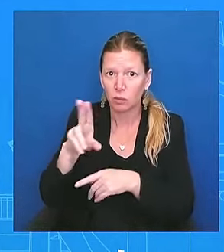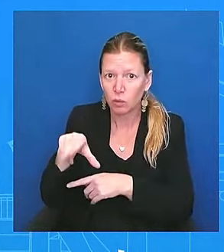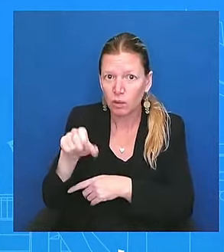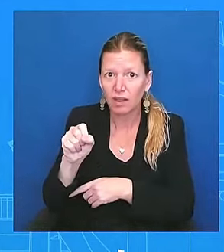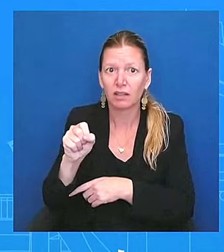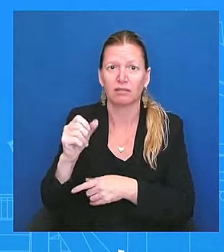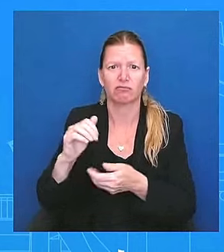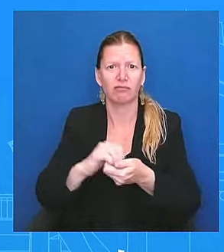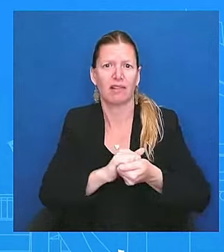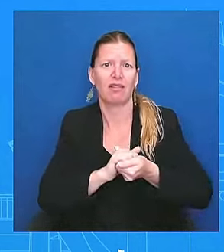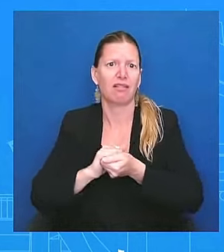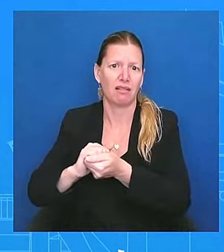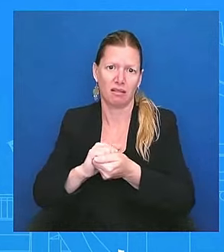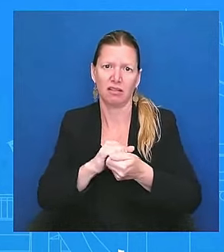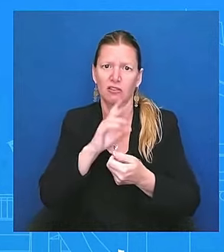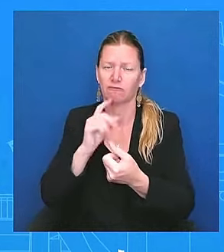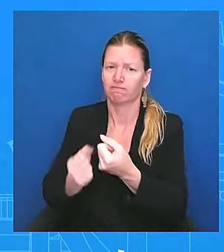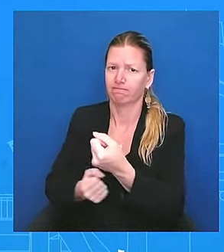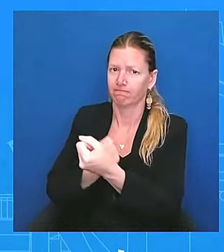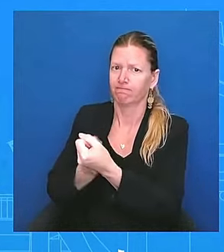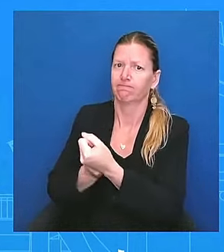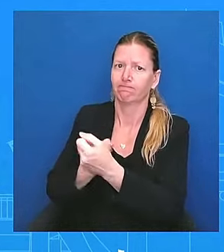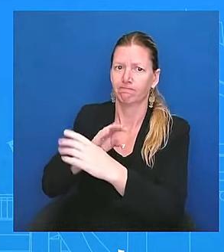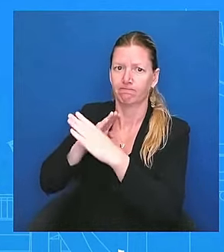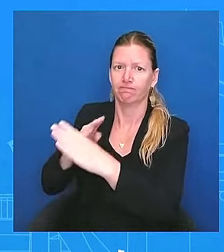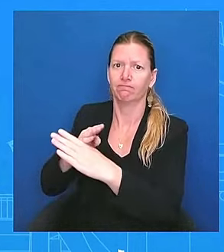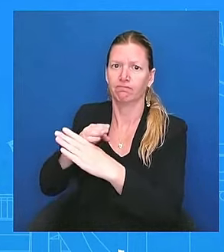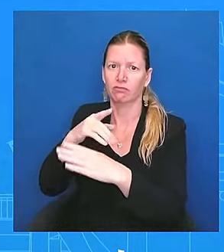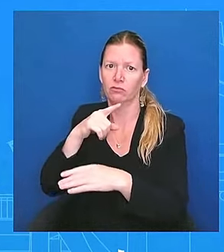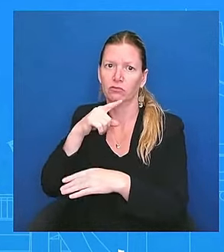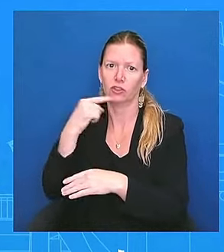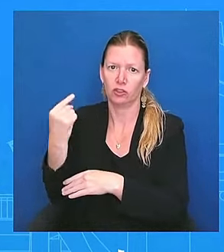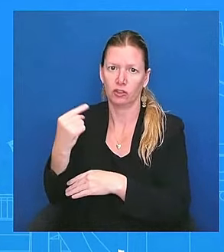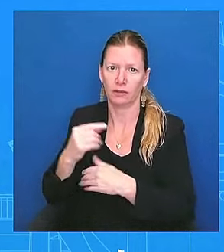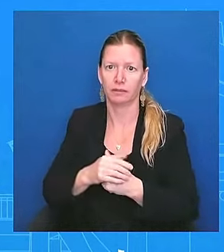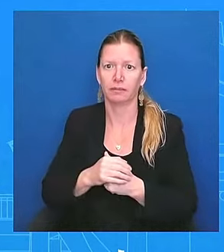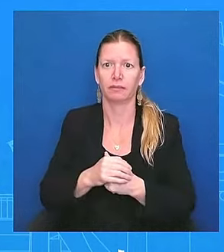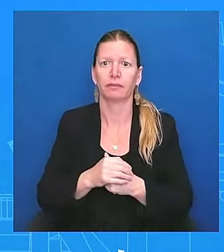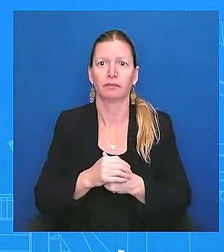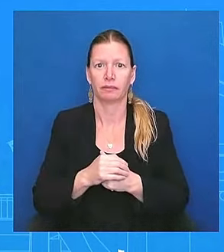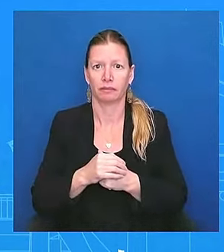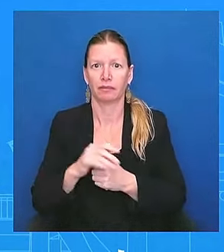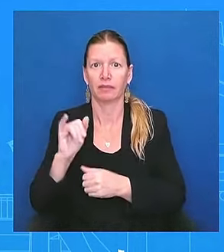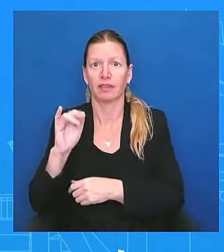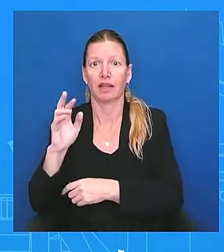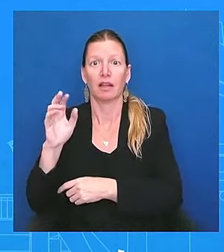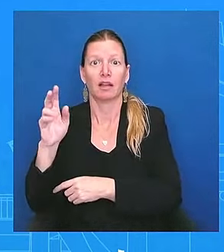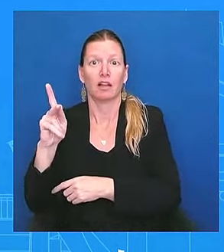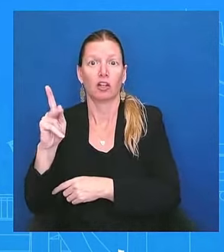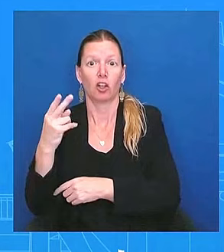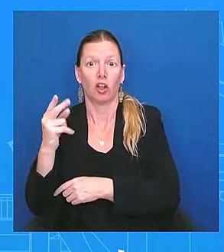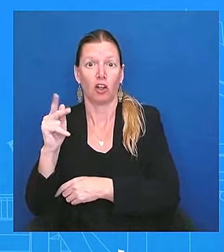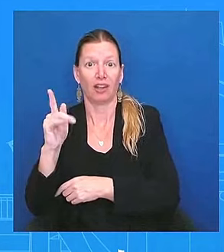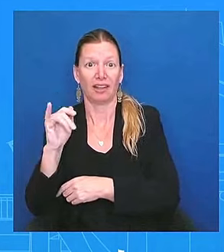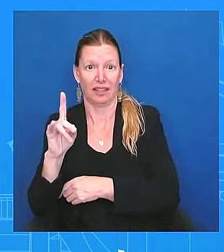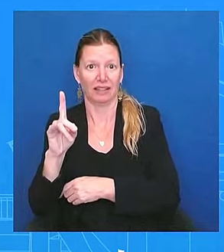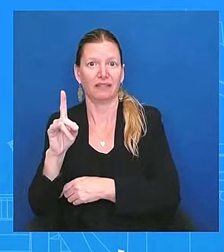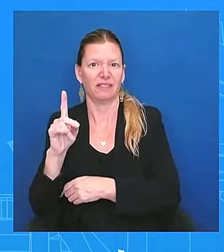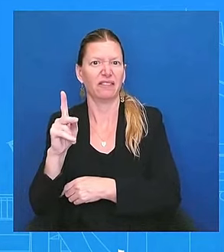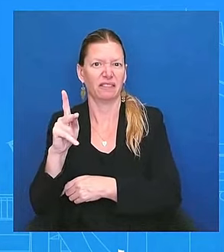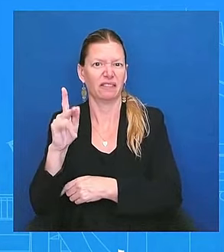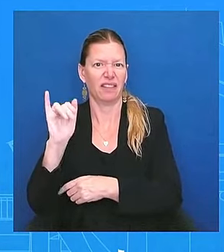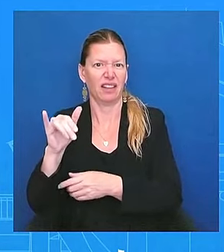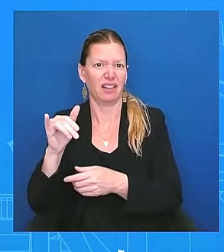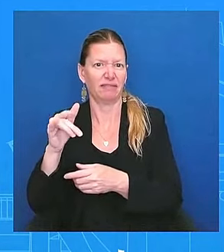Iran-Karkiv has been a failure. And as President Biden has been clear, we are committed to continuing to stand